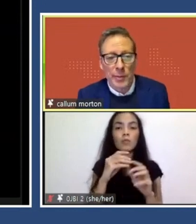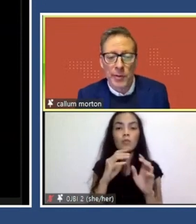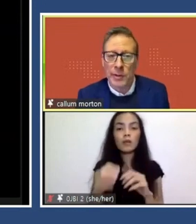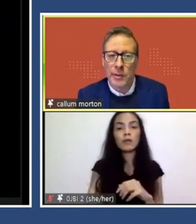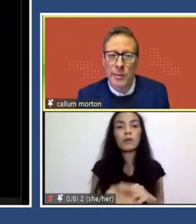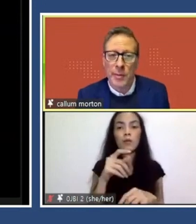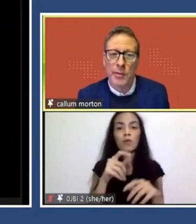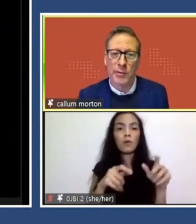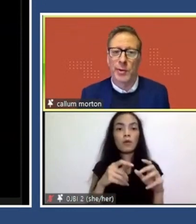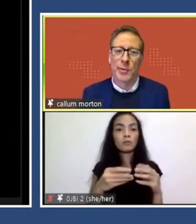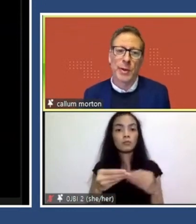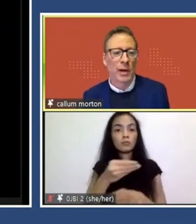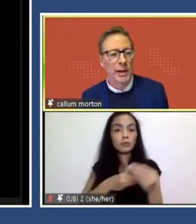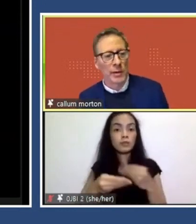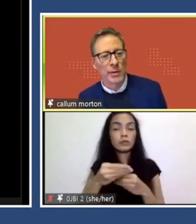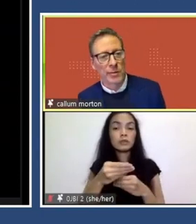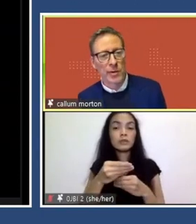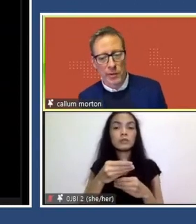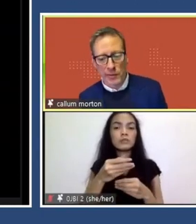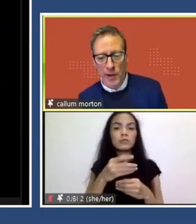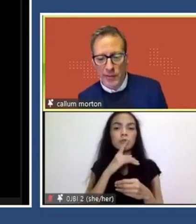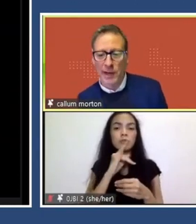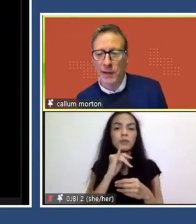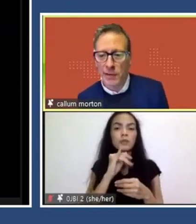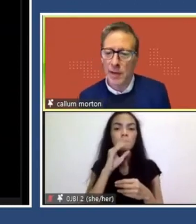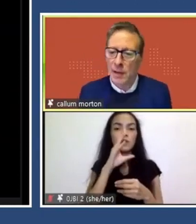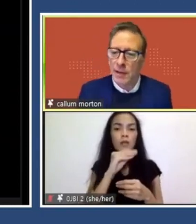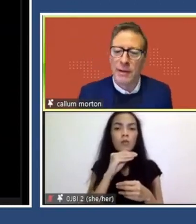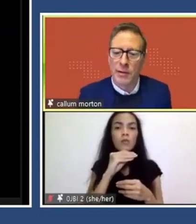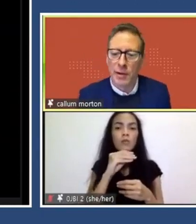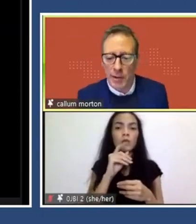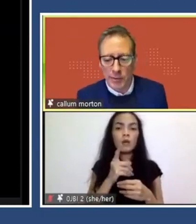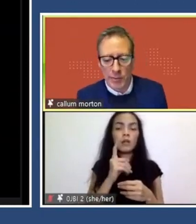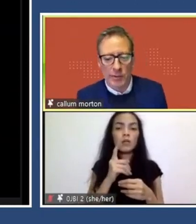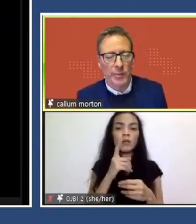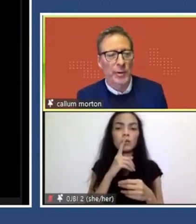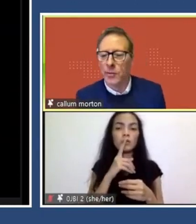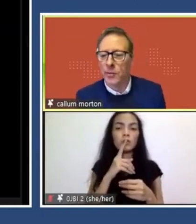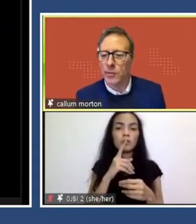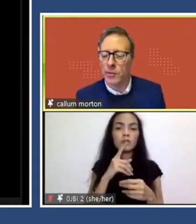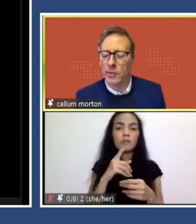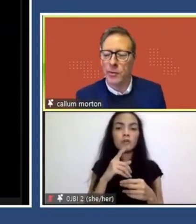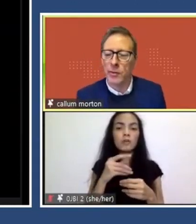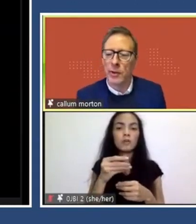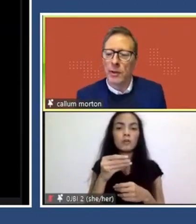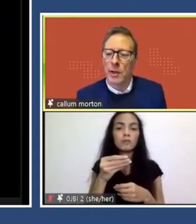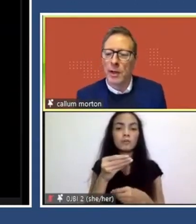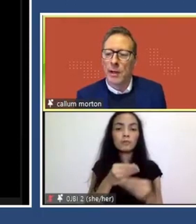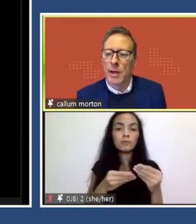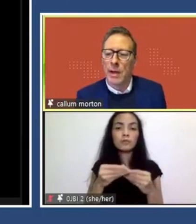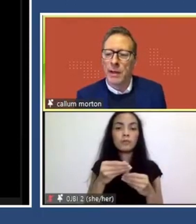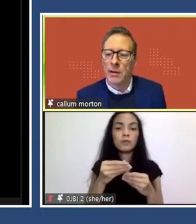people, certainly some of the most entrepreneurial people I know, just to survive as an artist is an incredibly entrepreneurial thing to